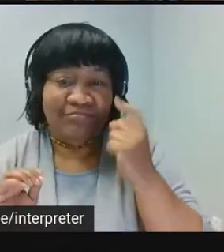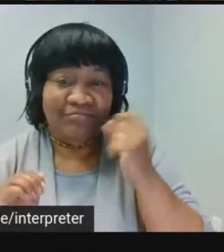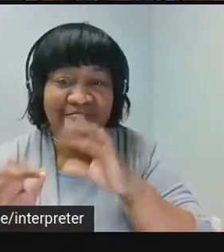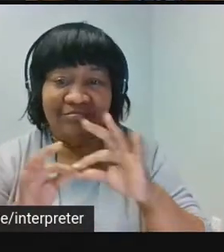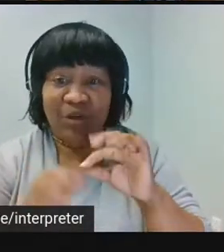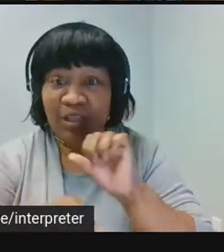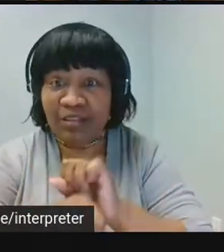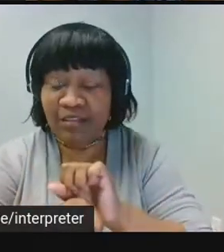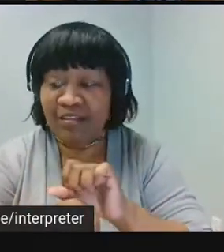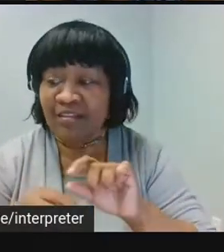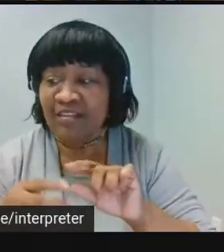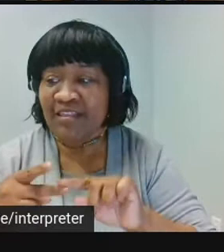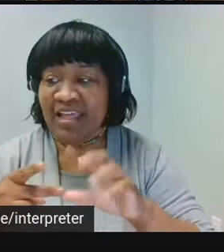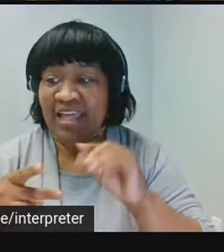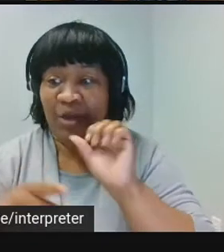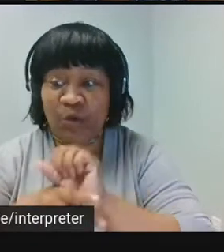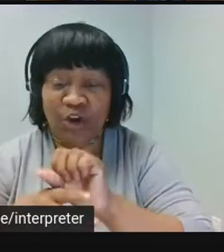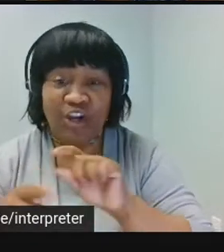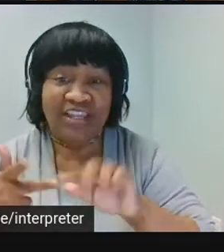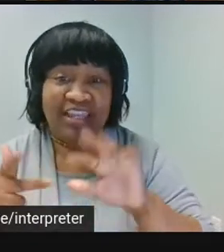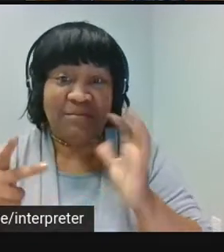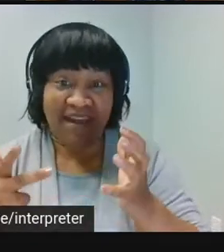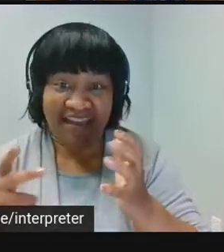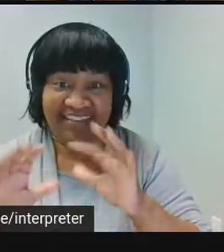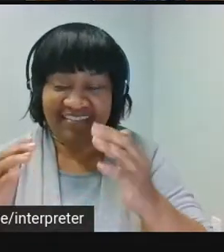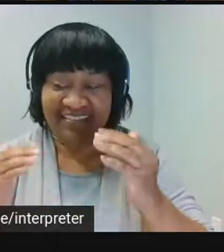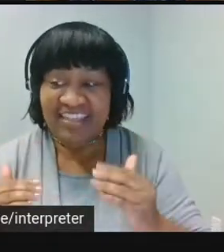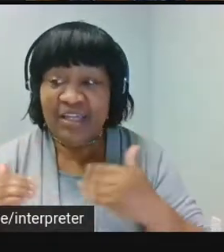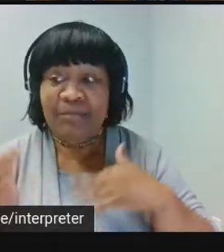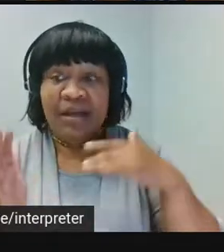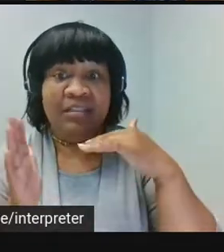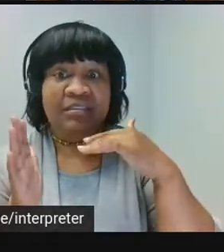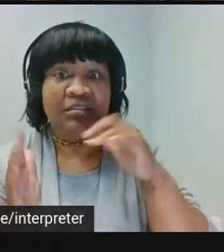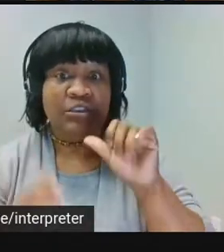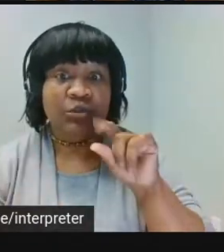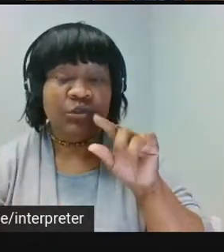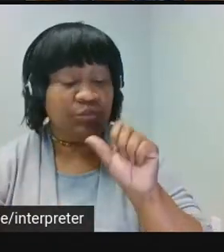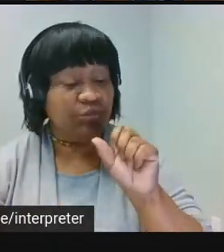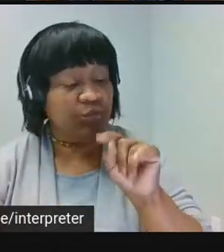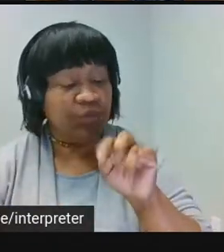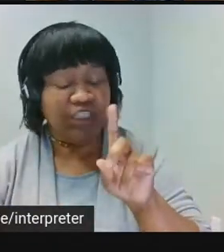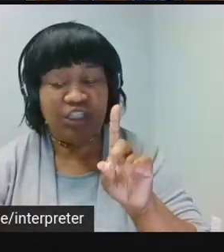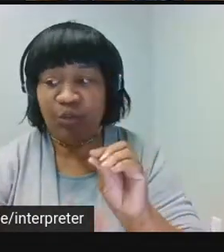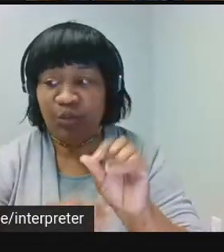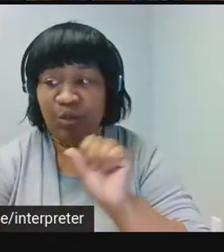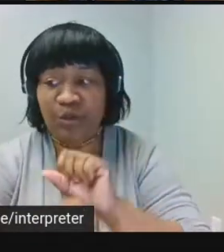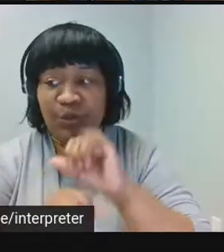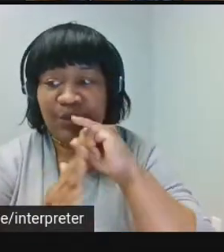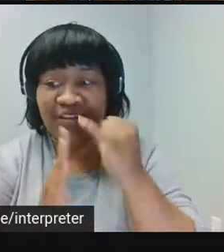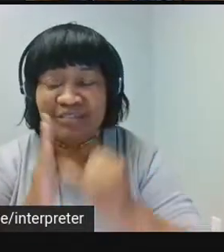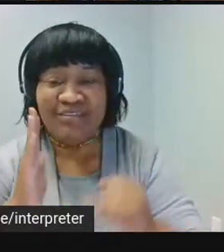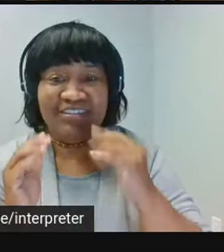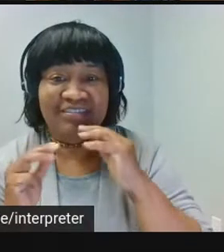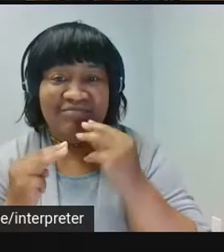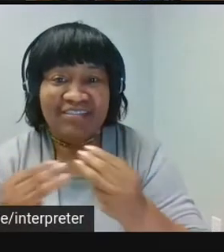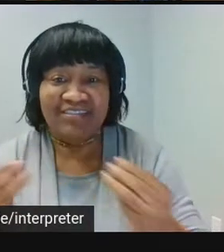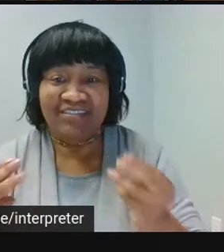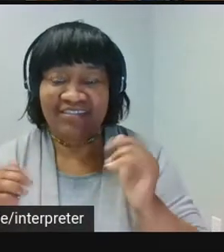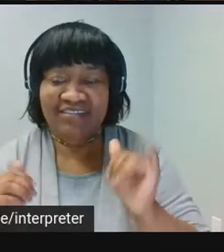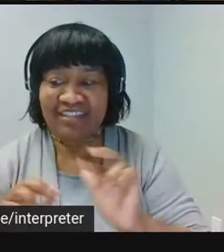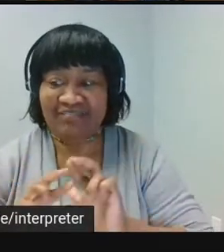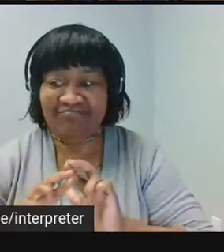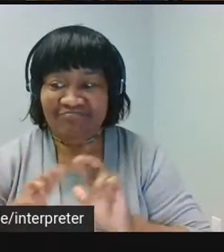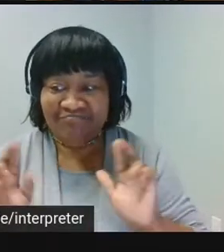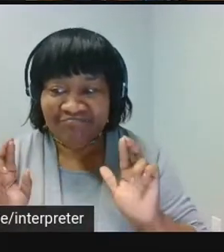work, and the body. In my studio-based practice, I work with materials and images that are seen as the cast-off,